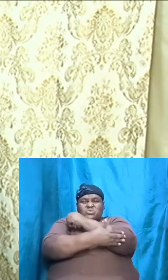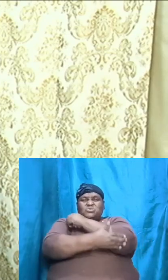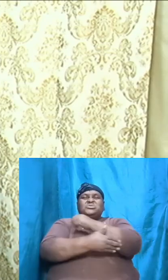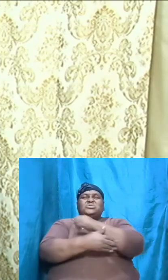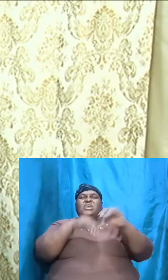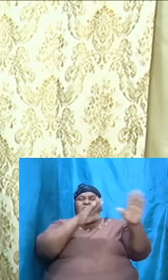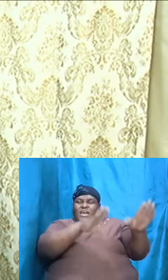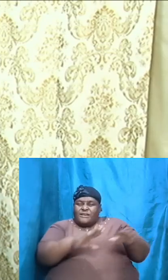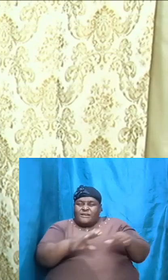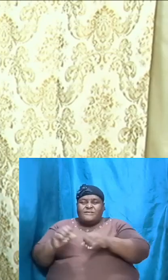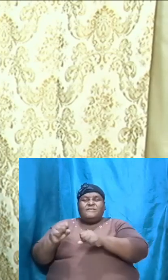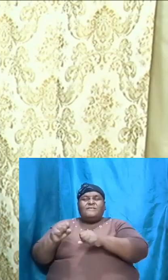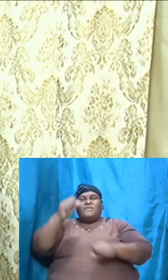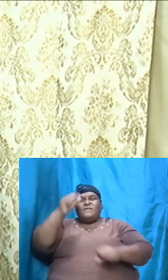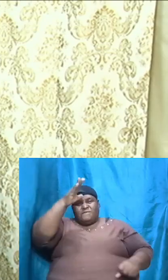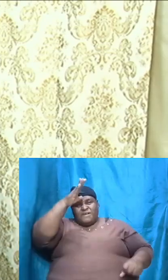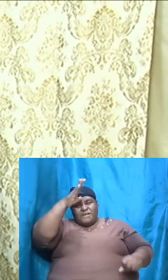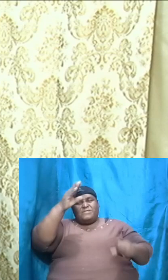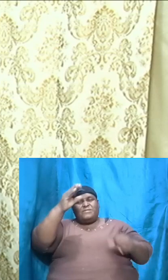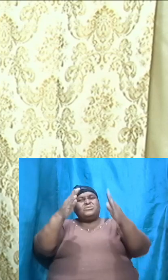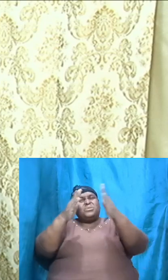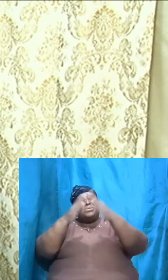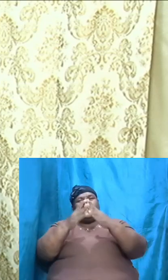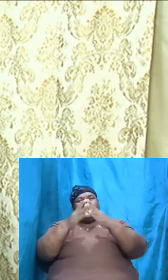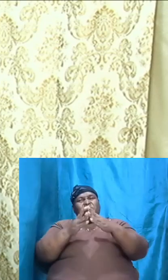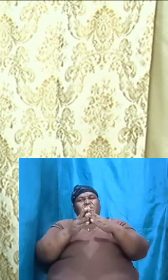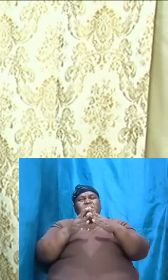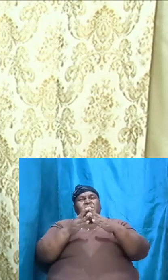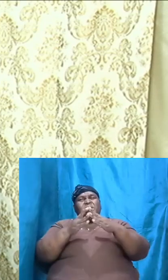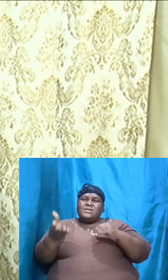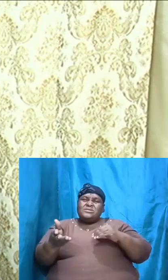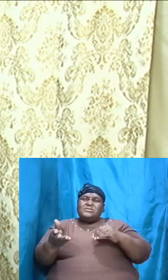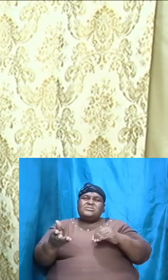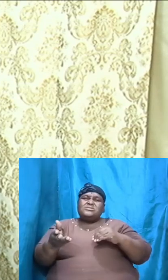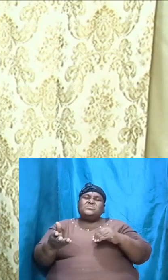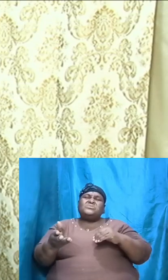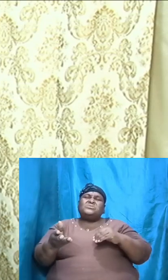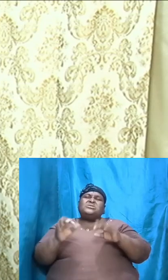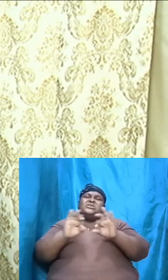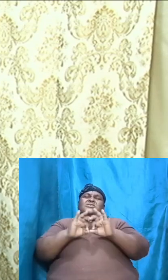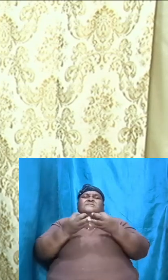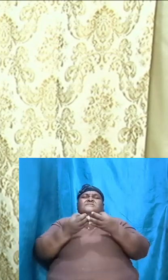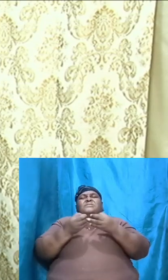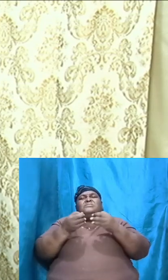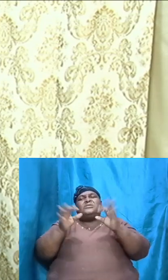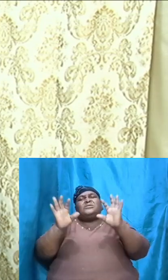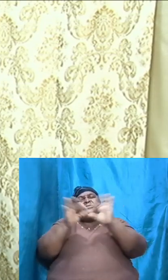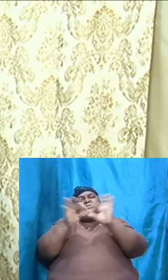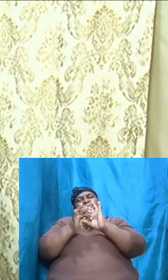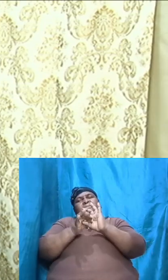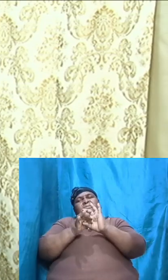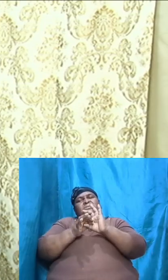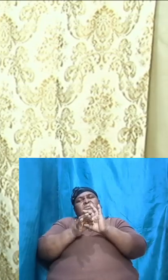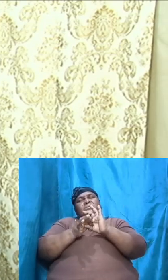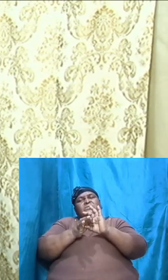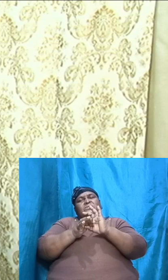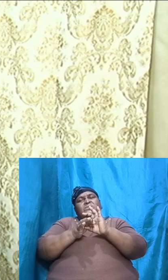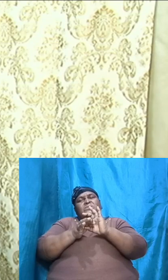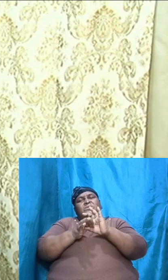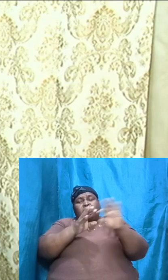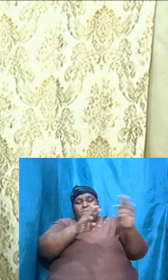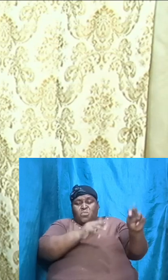leave your father's house and these were tightly knit family units so to just get up and walk